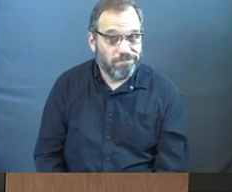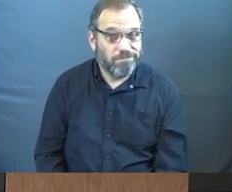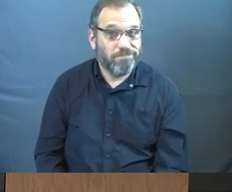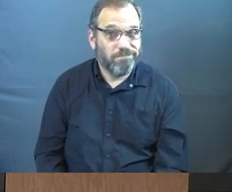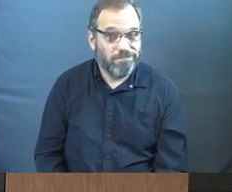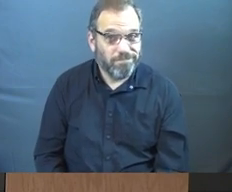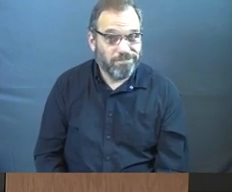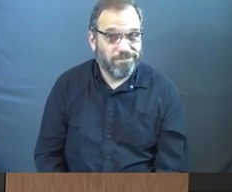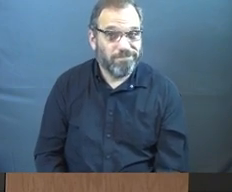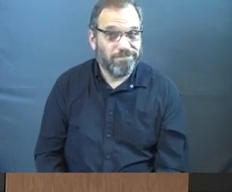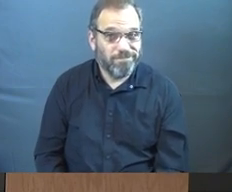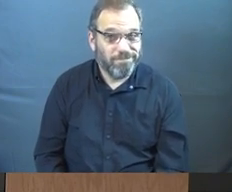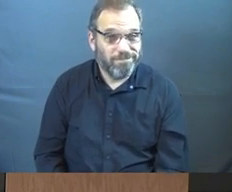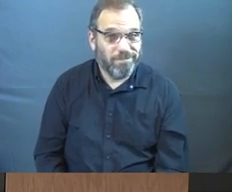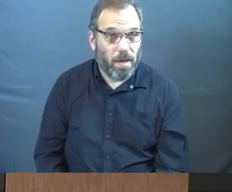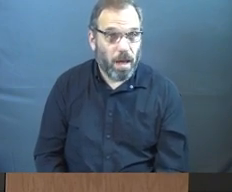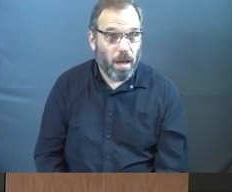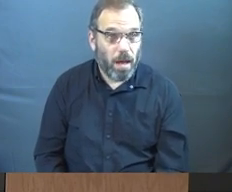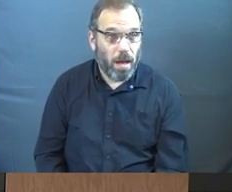Welcome back to church.